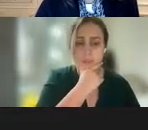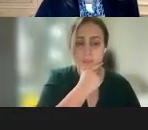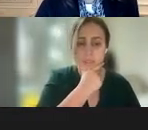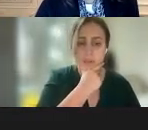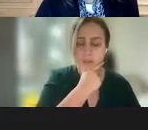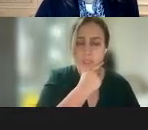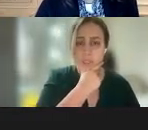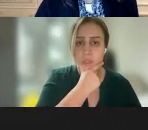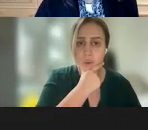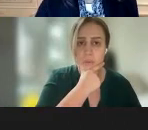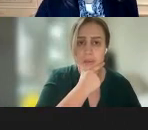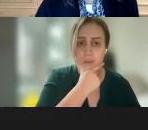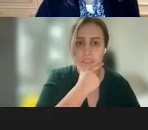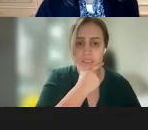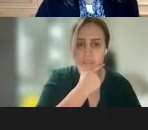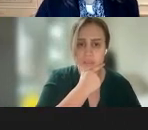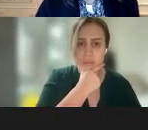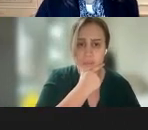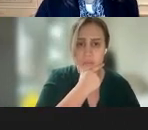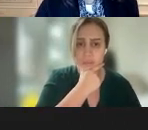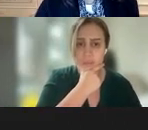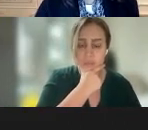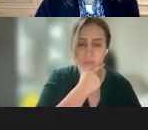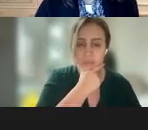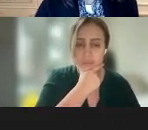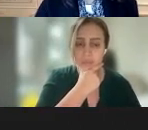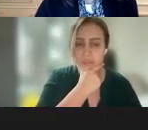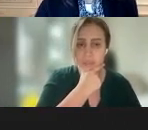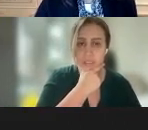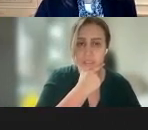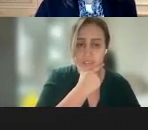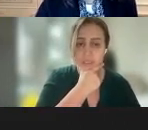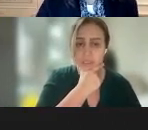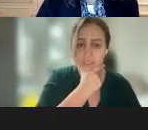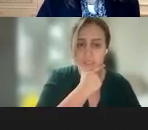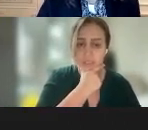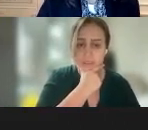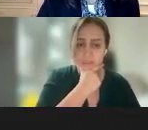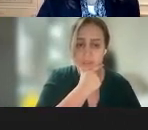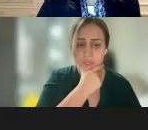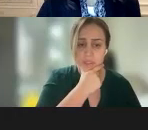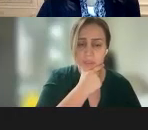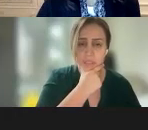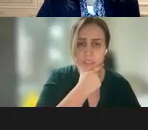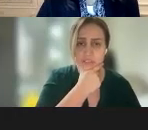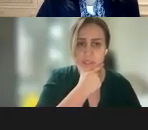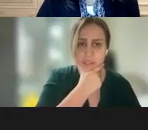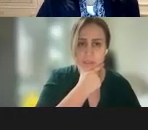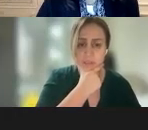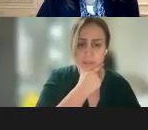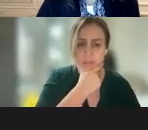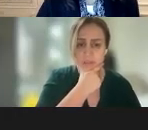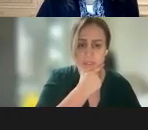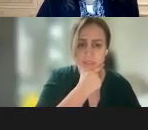so that as we're working through equitable policies and rulemakings, we know how much of an improvement